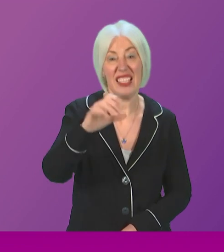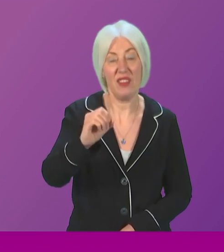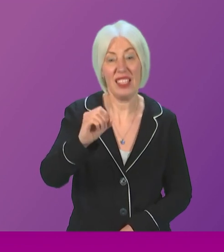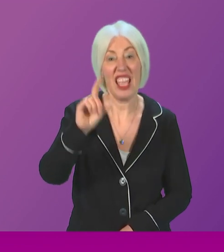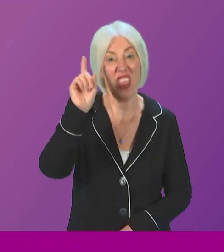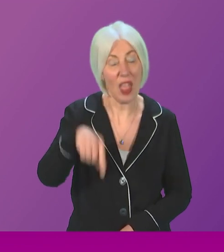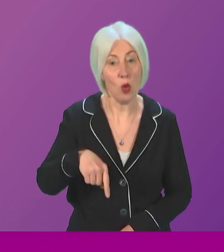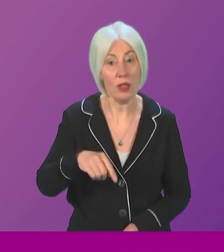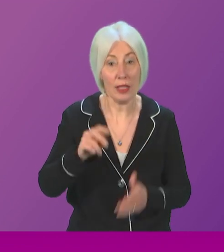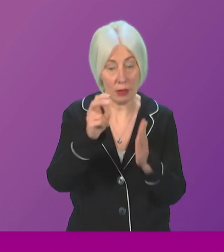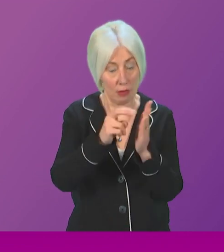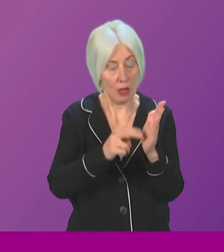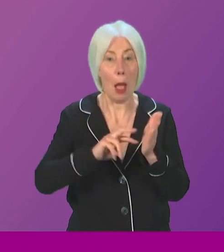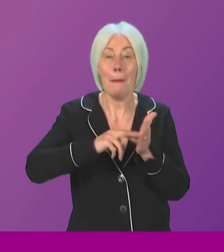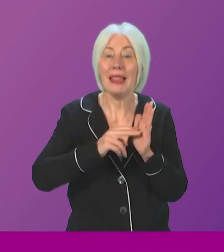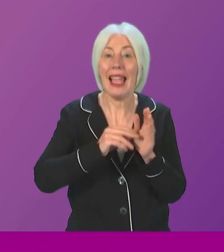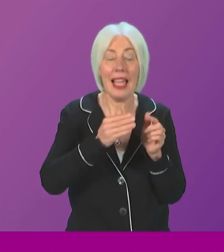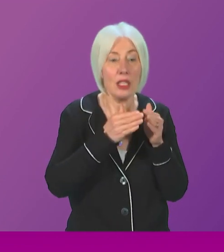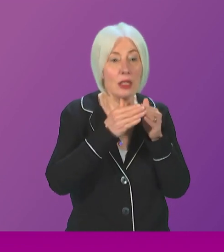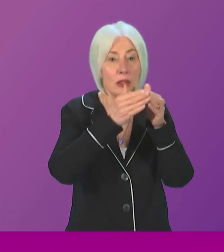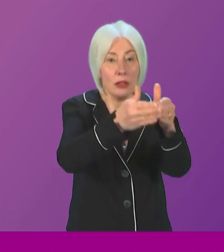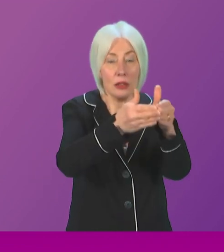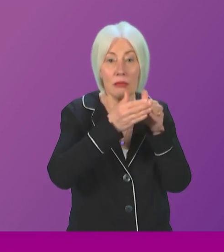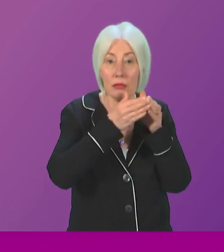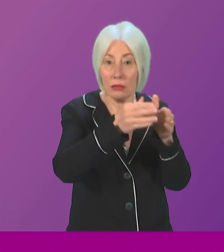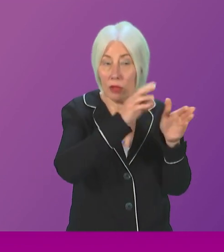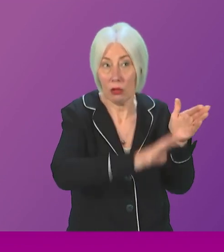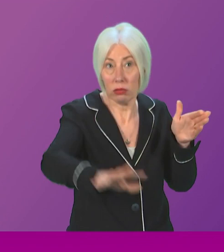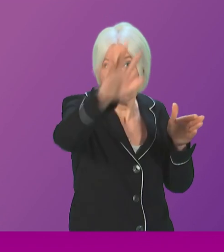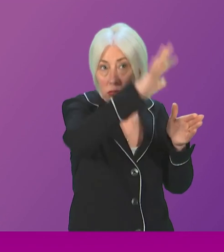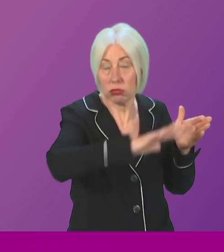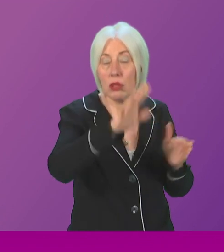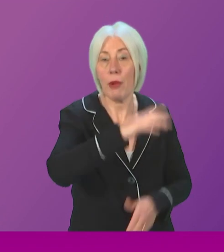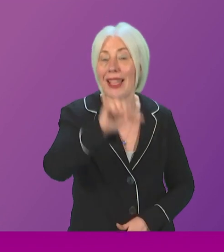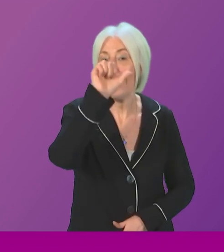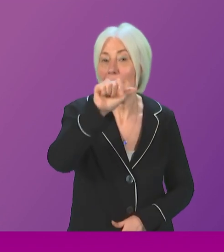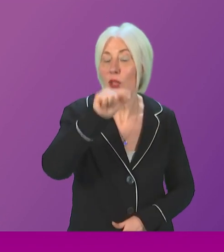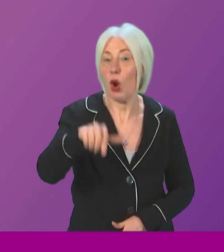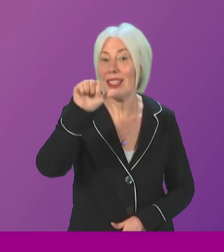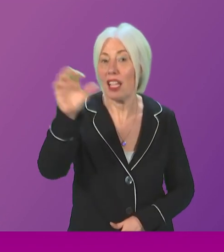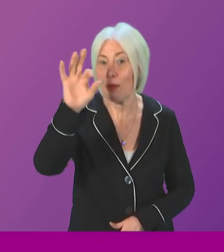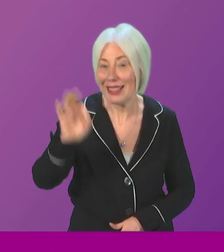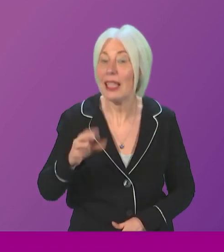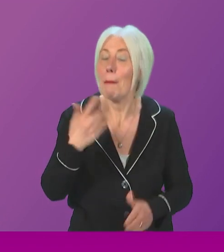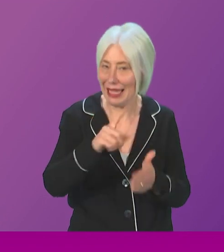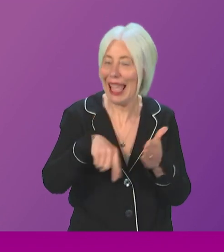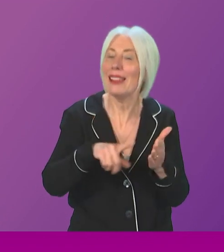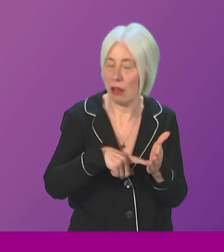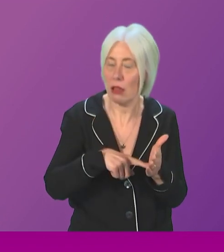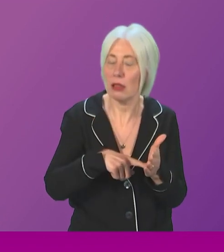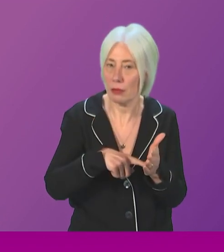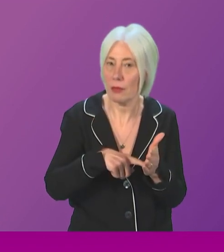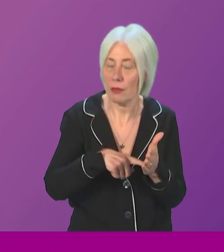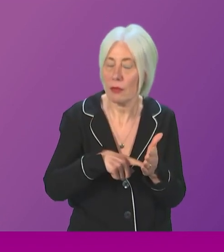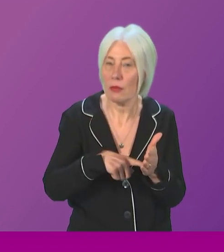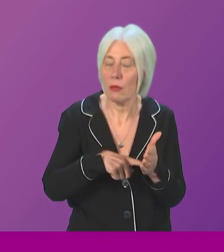scheduled sailings across the Chiff's network. And around 6.6% of those were cancelled. Over half of those